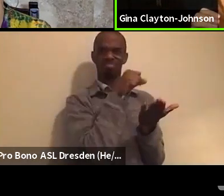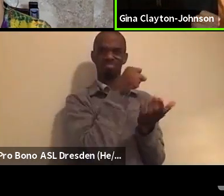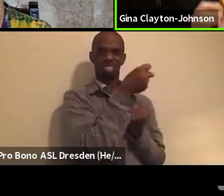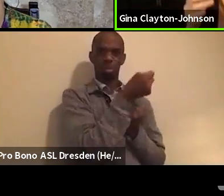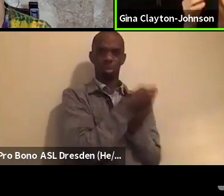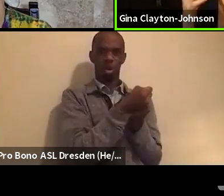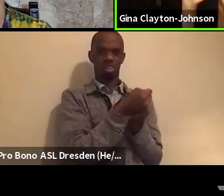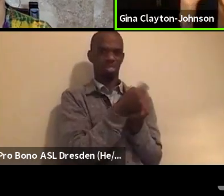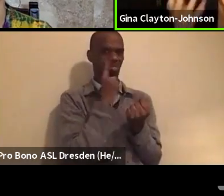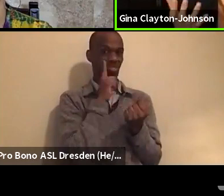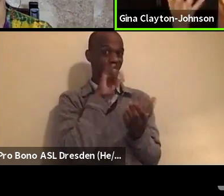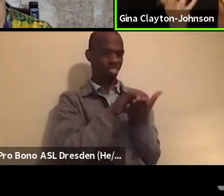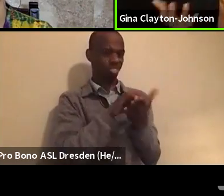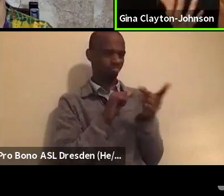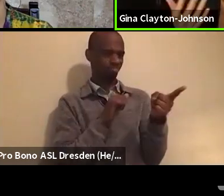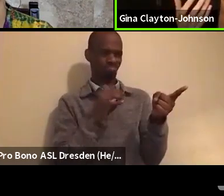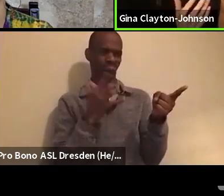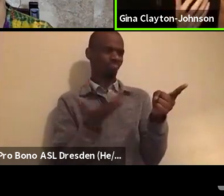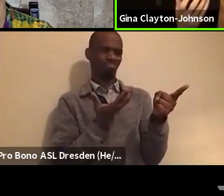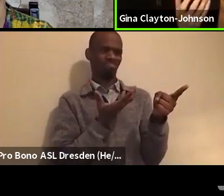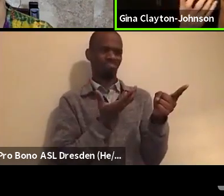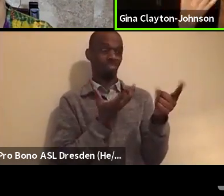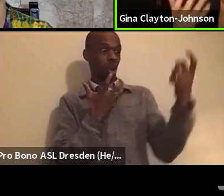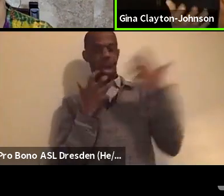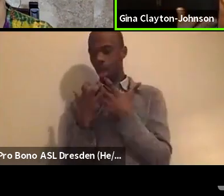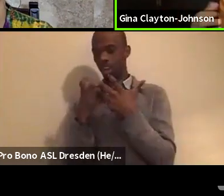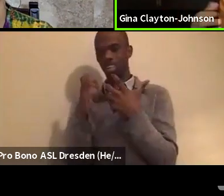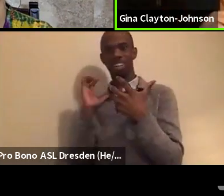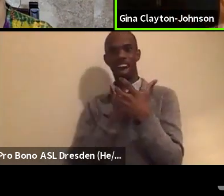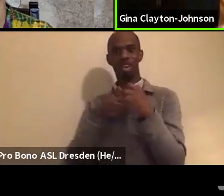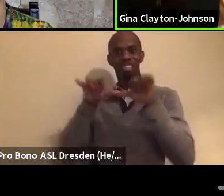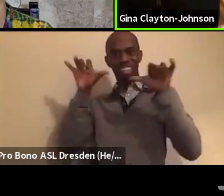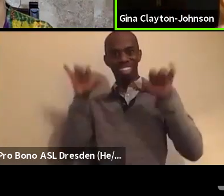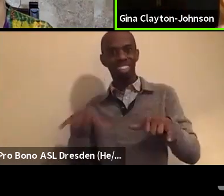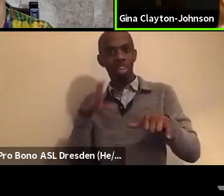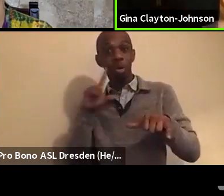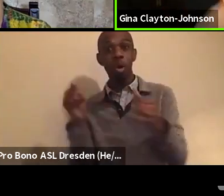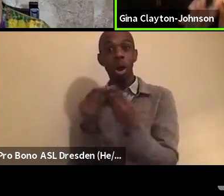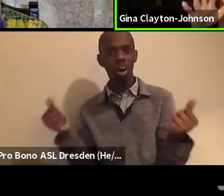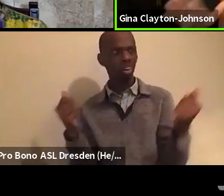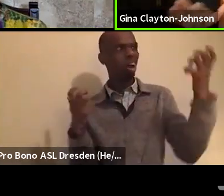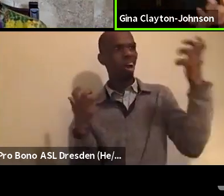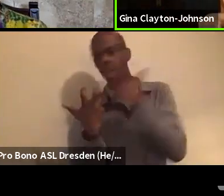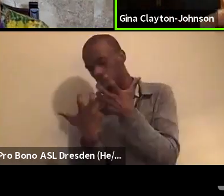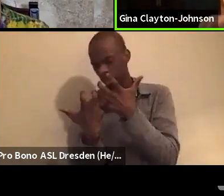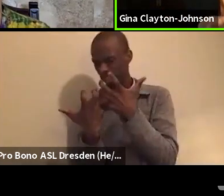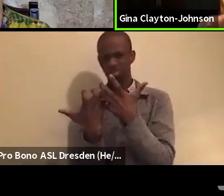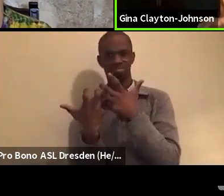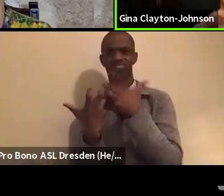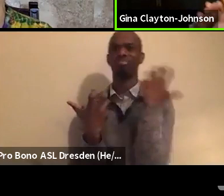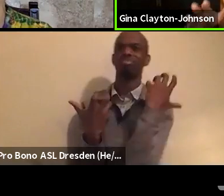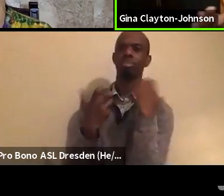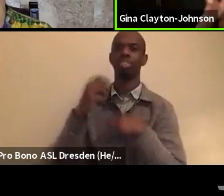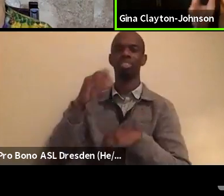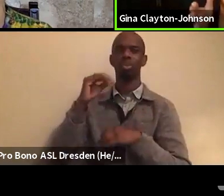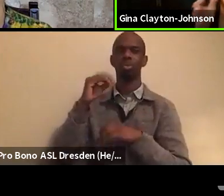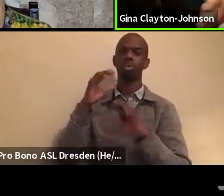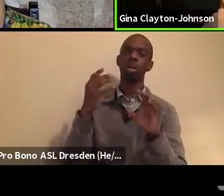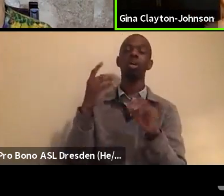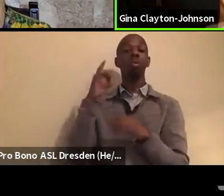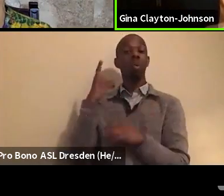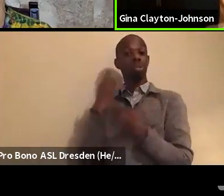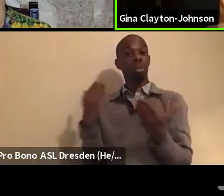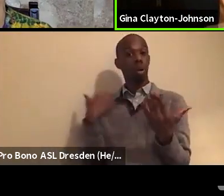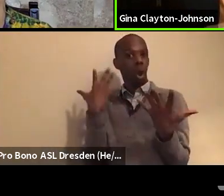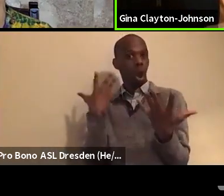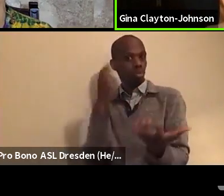system. And so the Breathe Act came out of this need to really make an intervention in this. I think one of the, one of the things I'll just say to, to, to